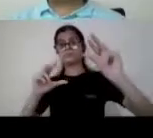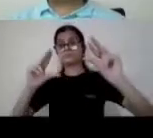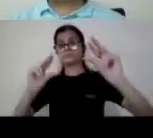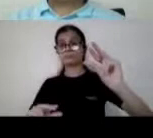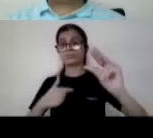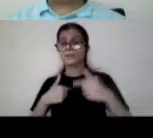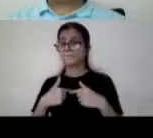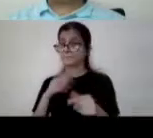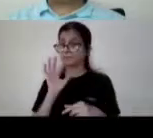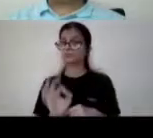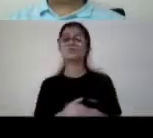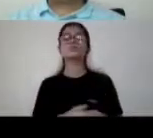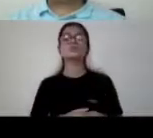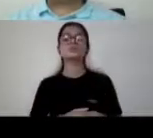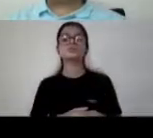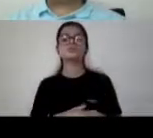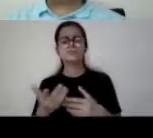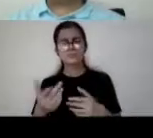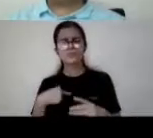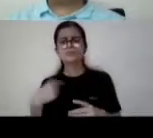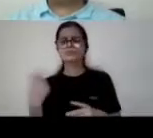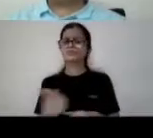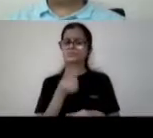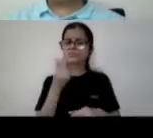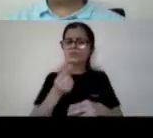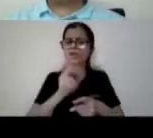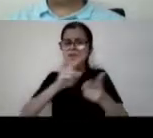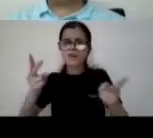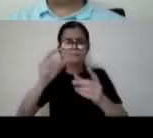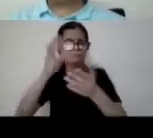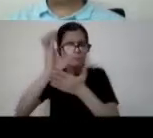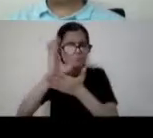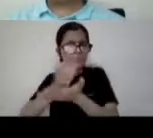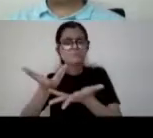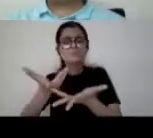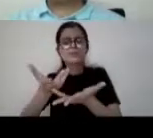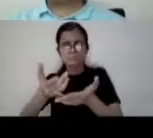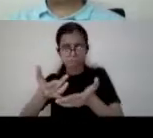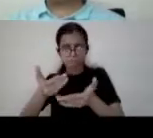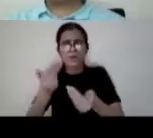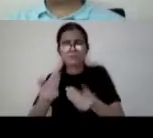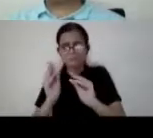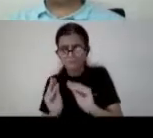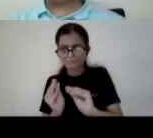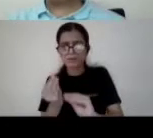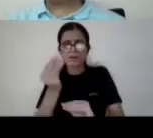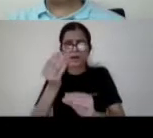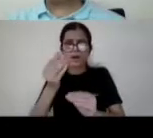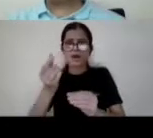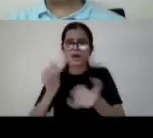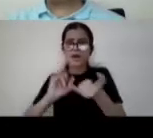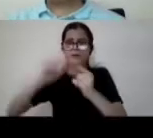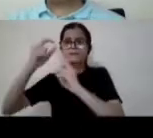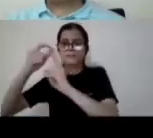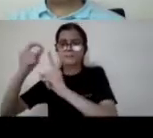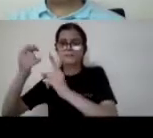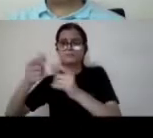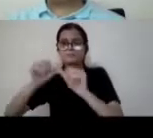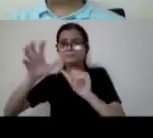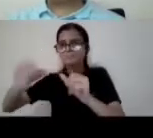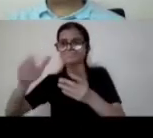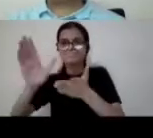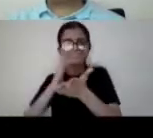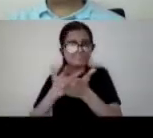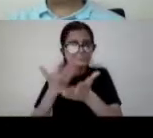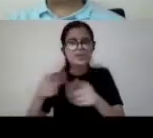so uh the usage of course has increased uh uh from sudama pustakale itself um